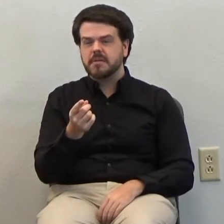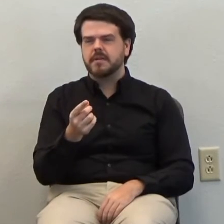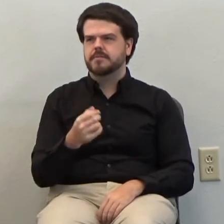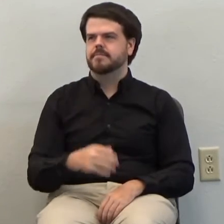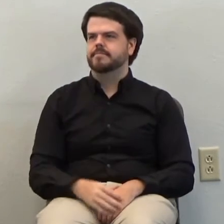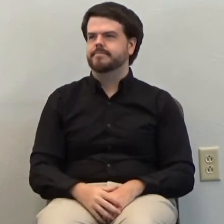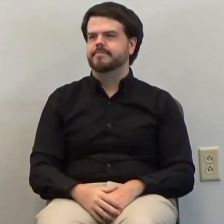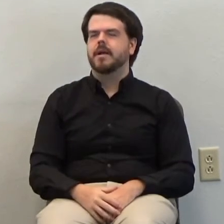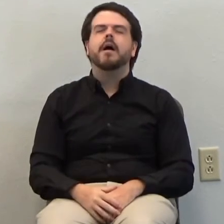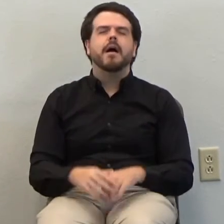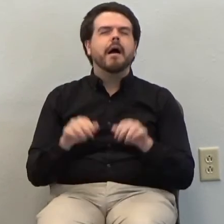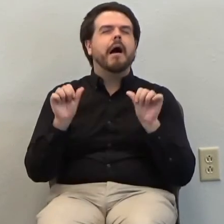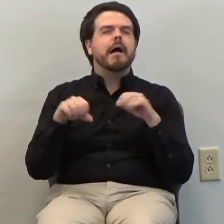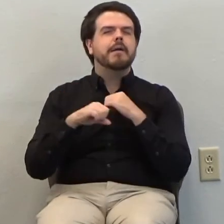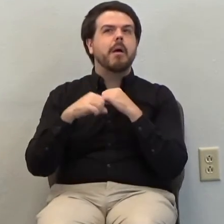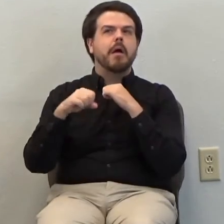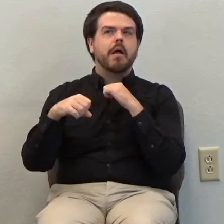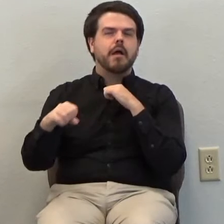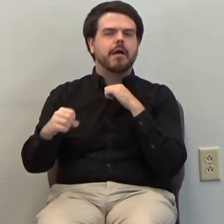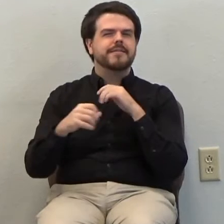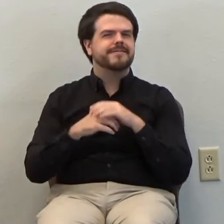I could go on and on. What parent?